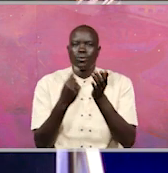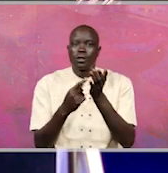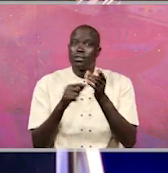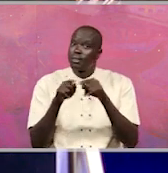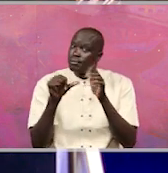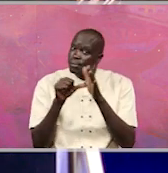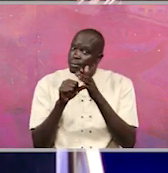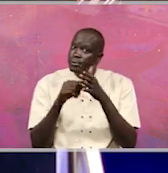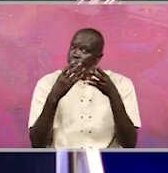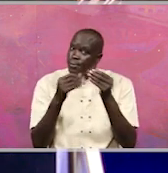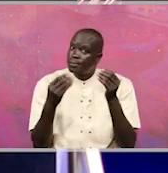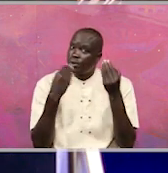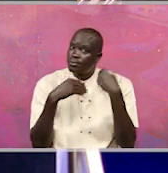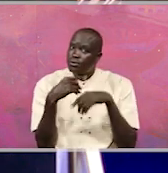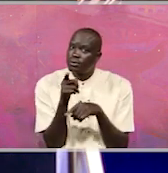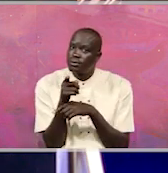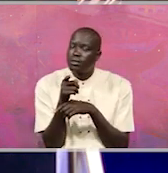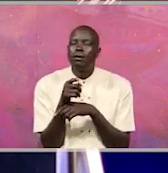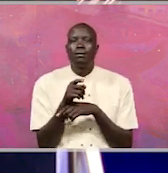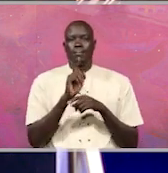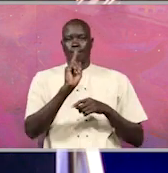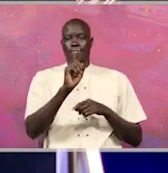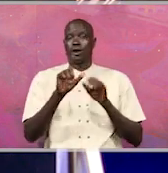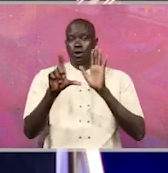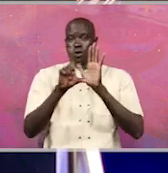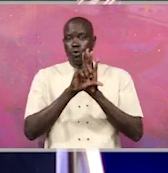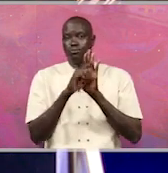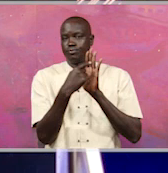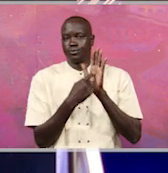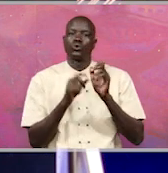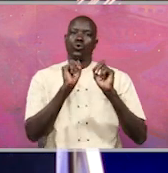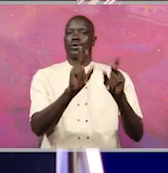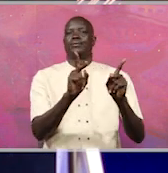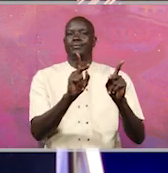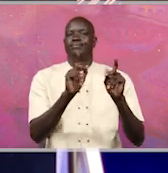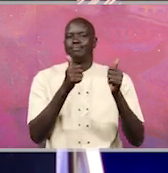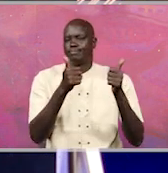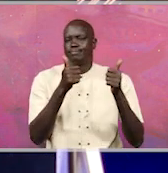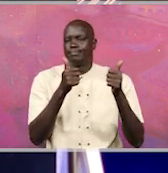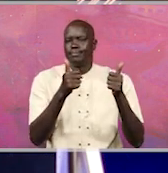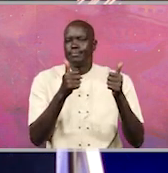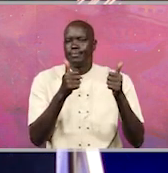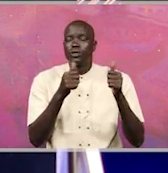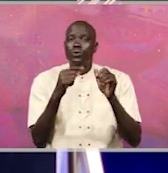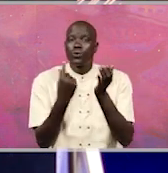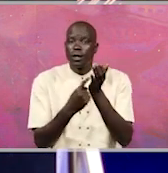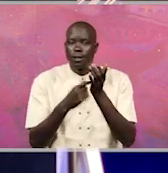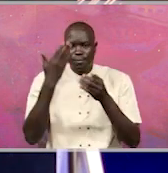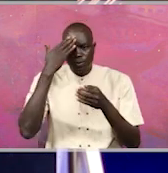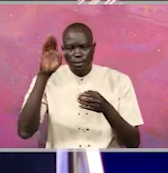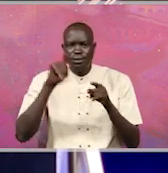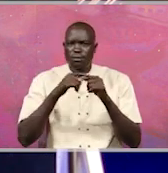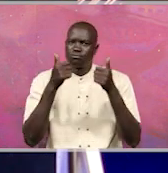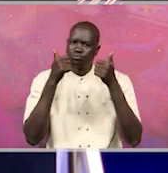fight against corruption? The law, the way it is, it's very okay. And as you are aware is that Uganda has a